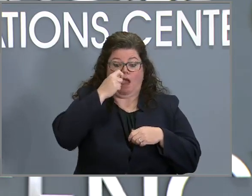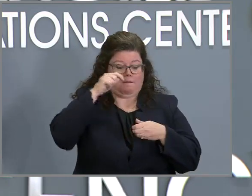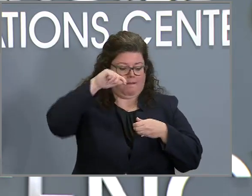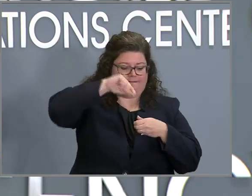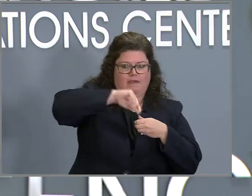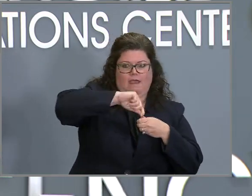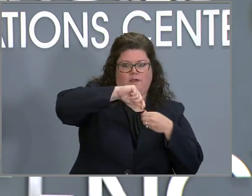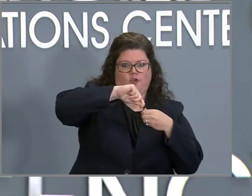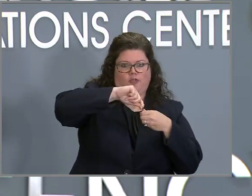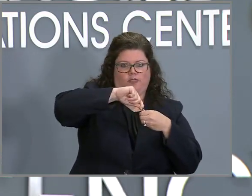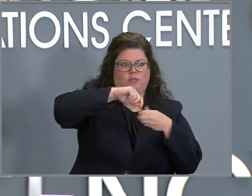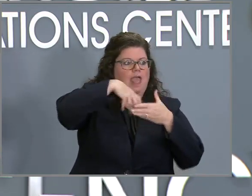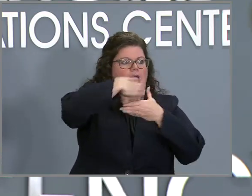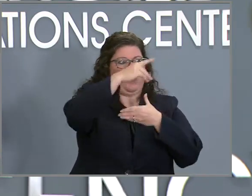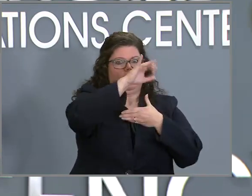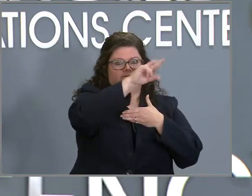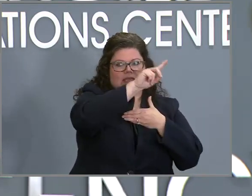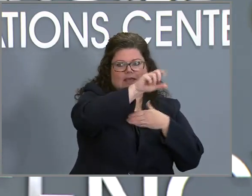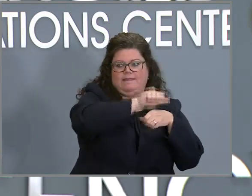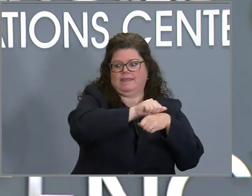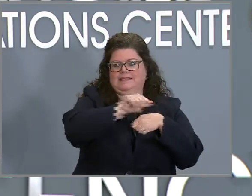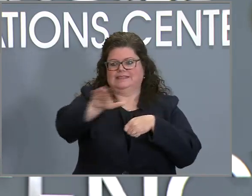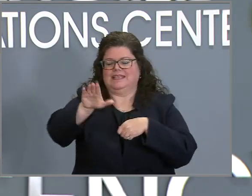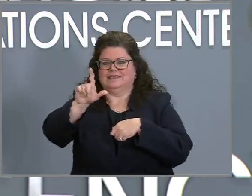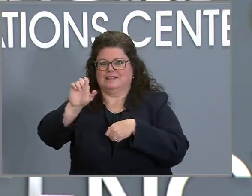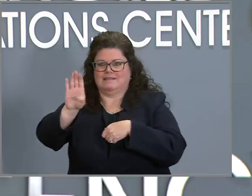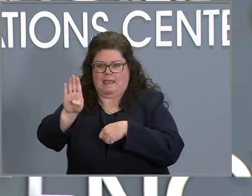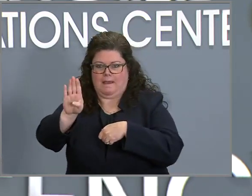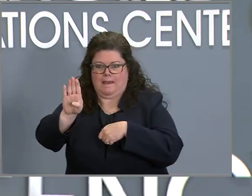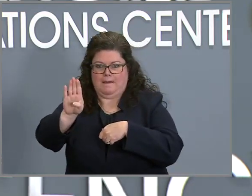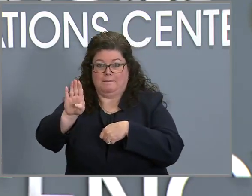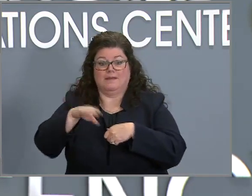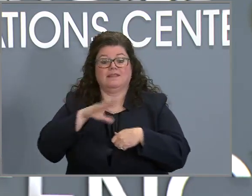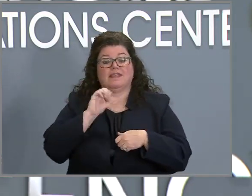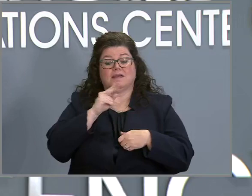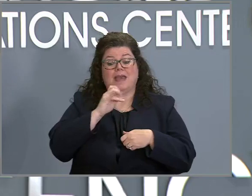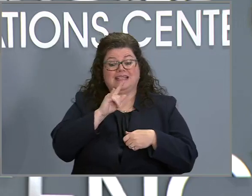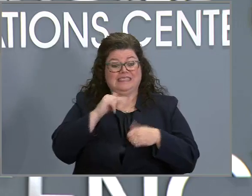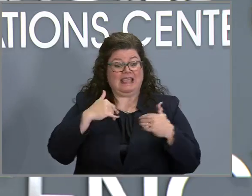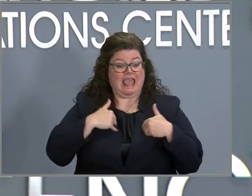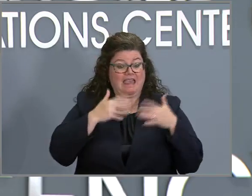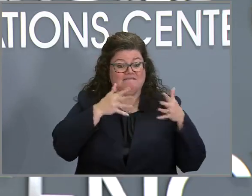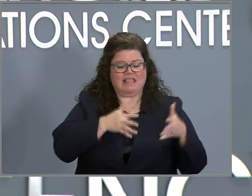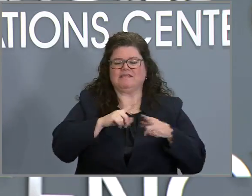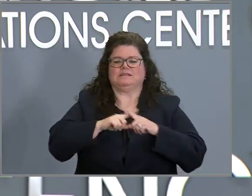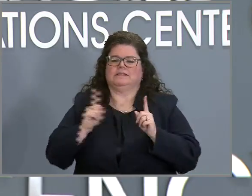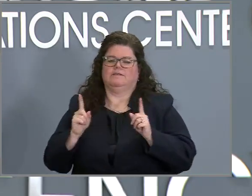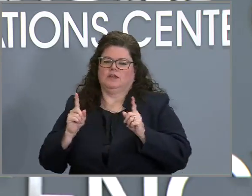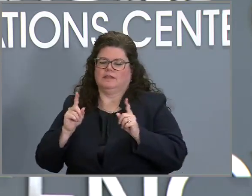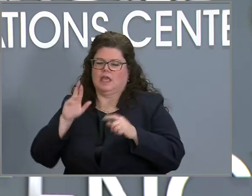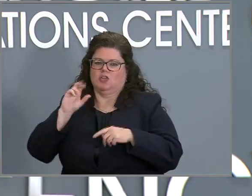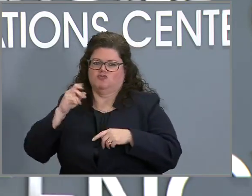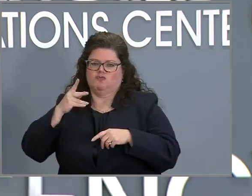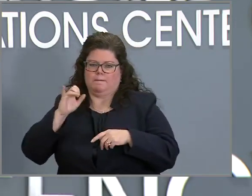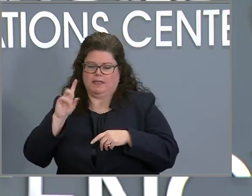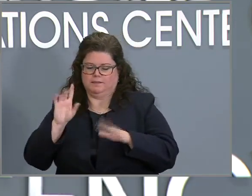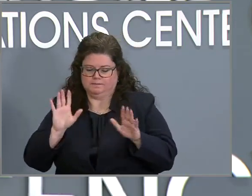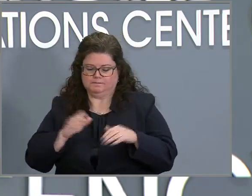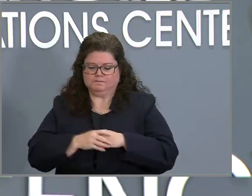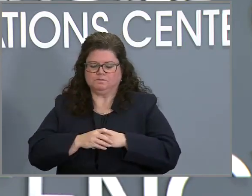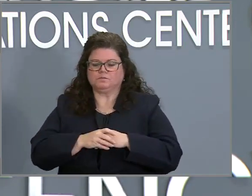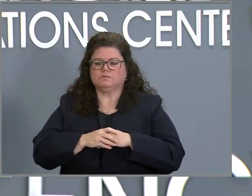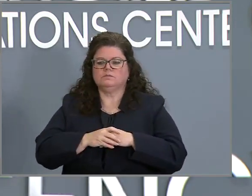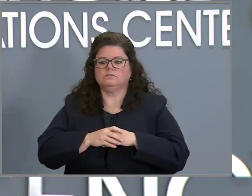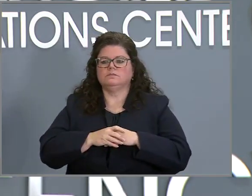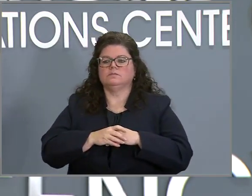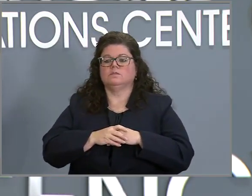done out in the field and then sent to the lab. So the capacity and how that test is different than the rapid test. The state has a